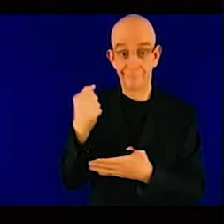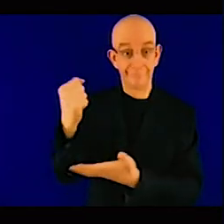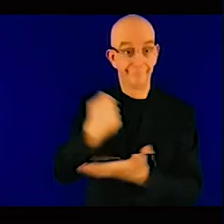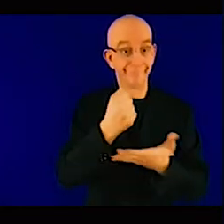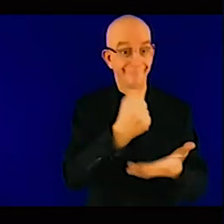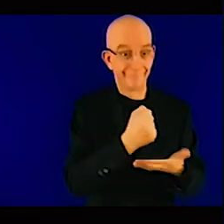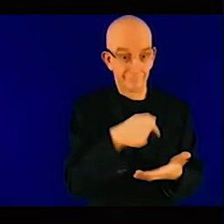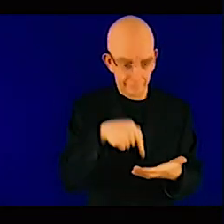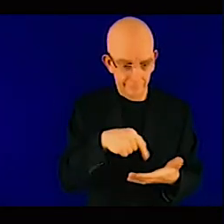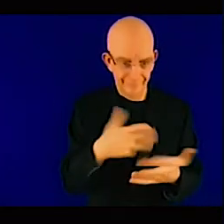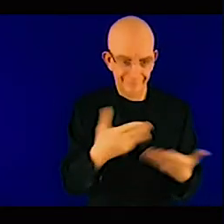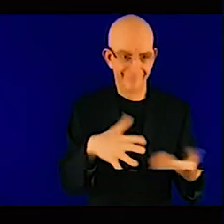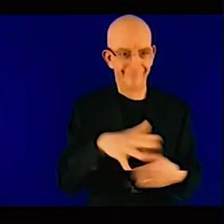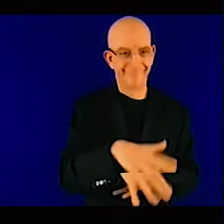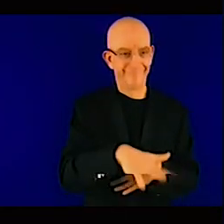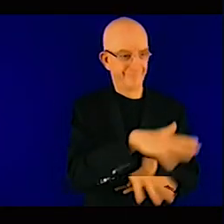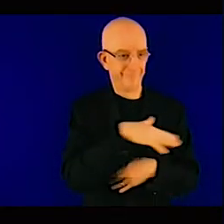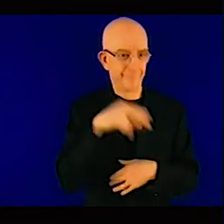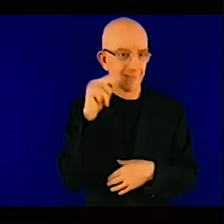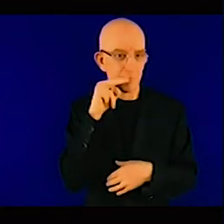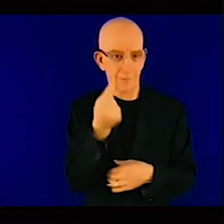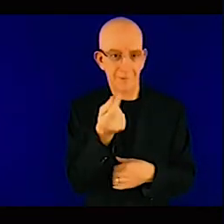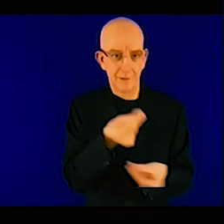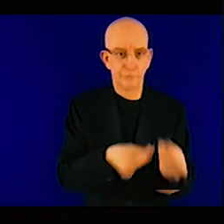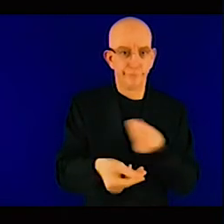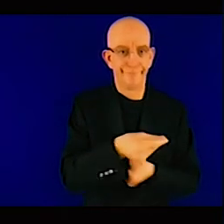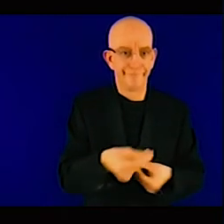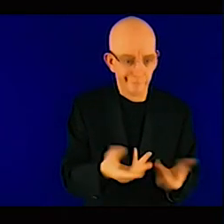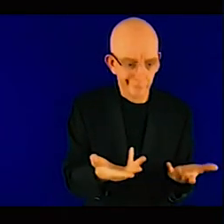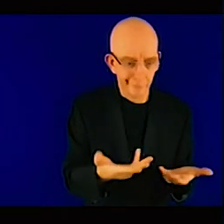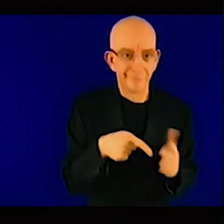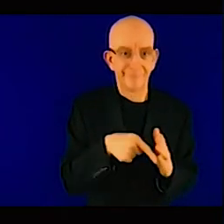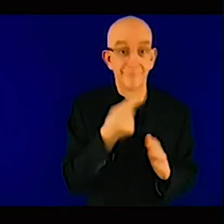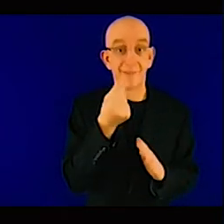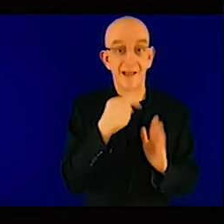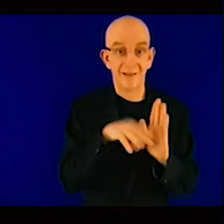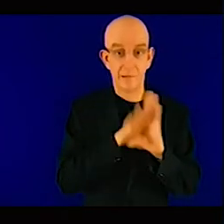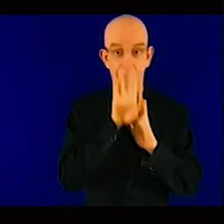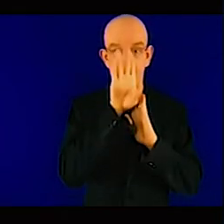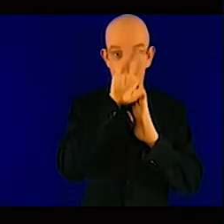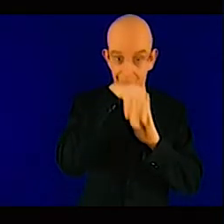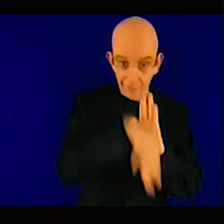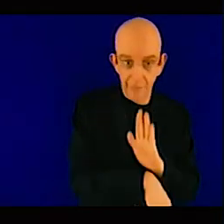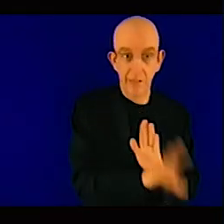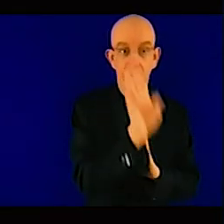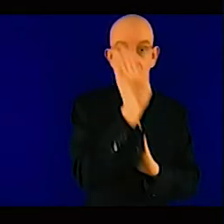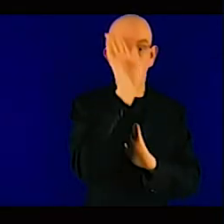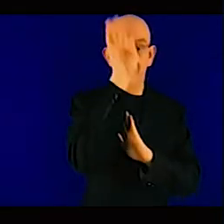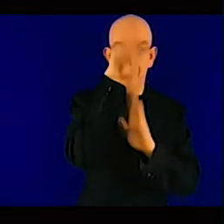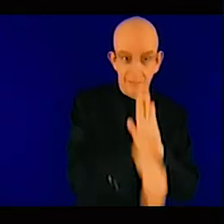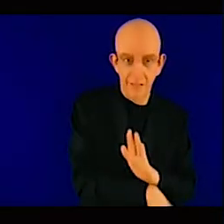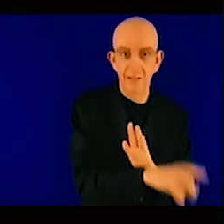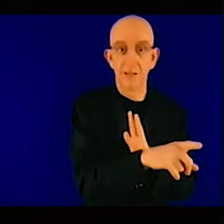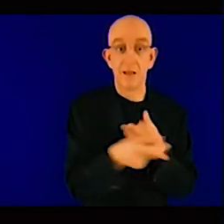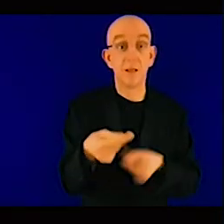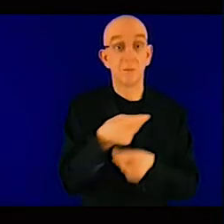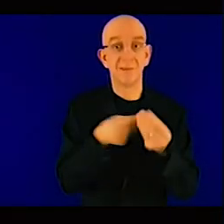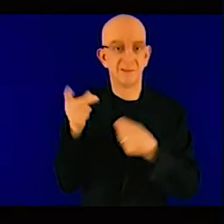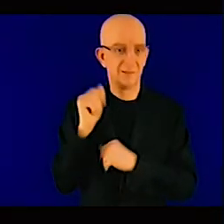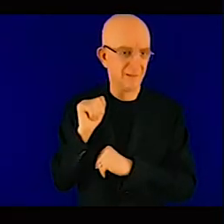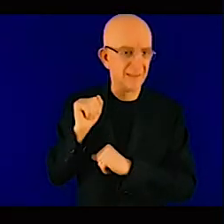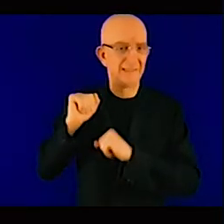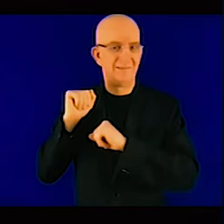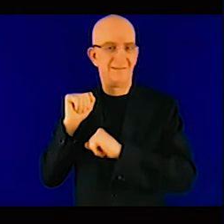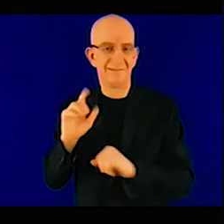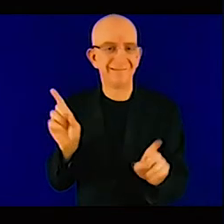business attractive in order for us to achieve that universal access using these renewable energy projects I guess my question would be